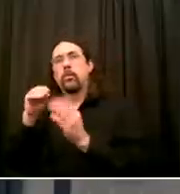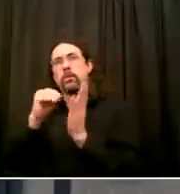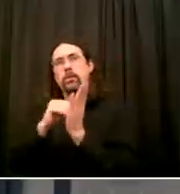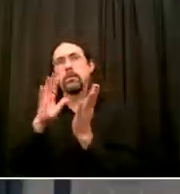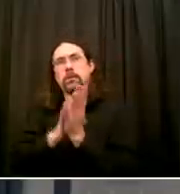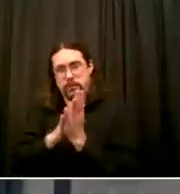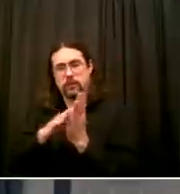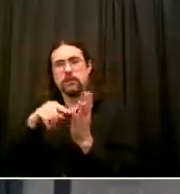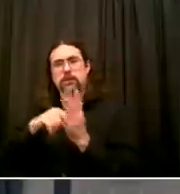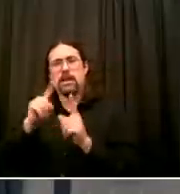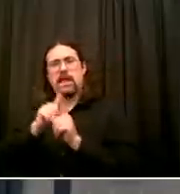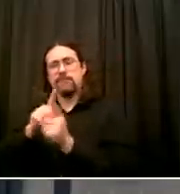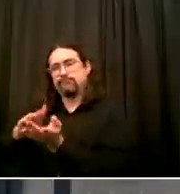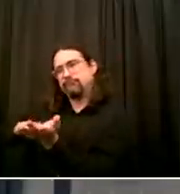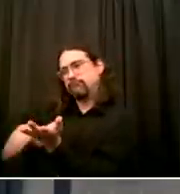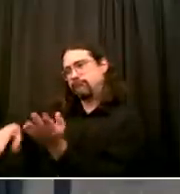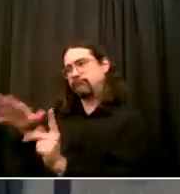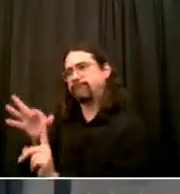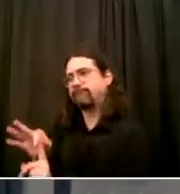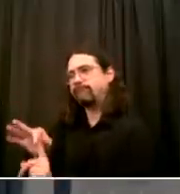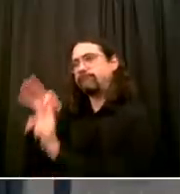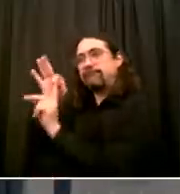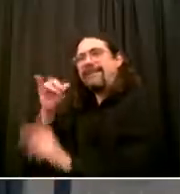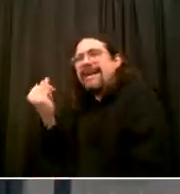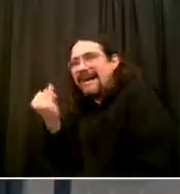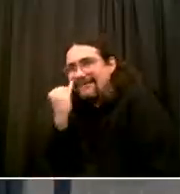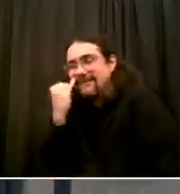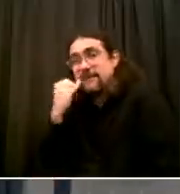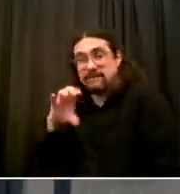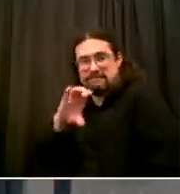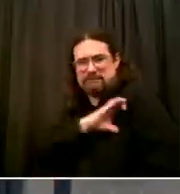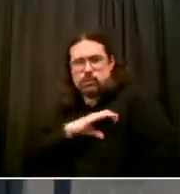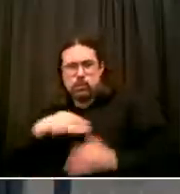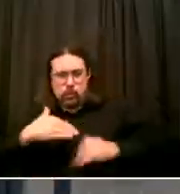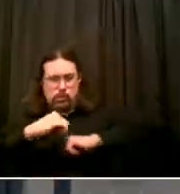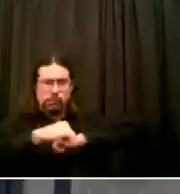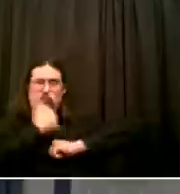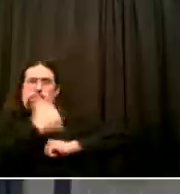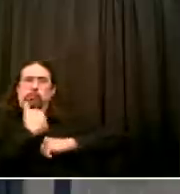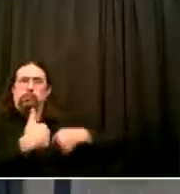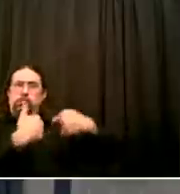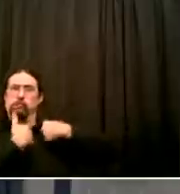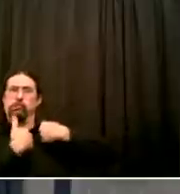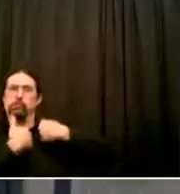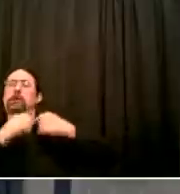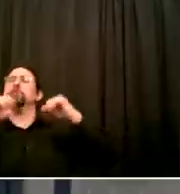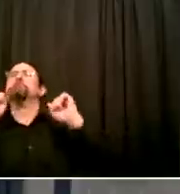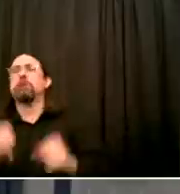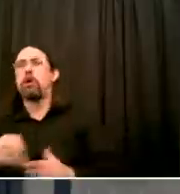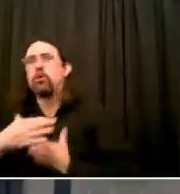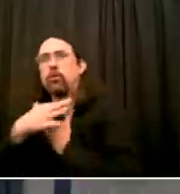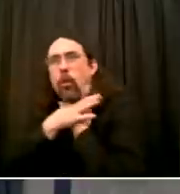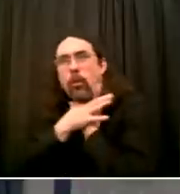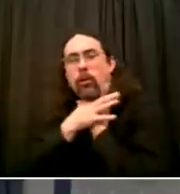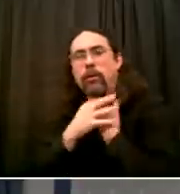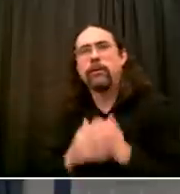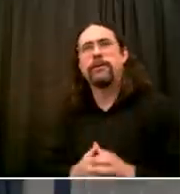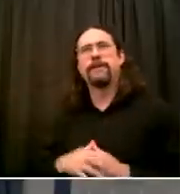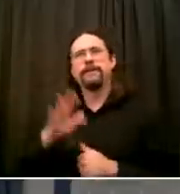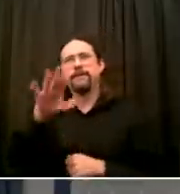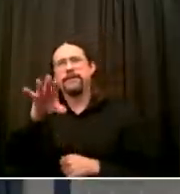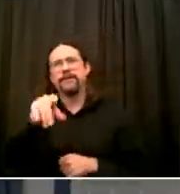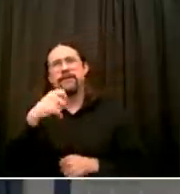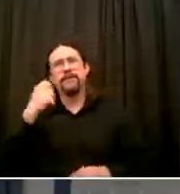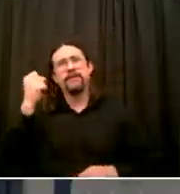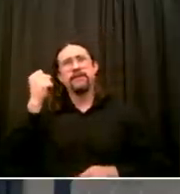provision was not included in the bill And so given that, I'm wondering why you changed your mind